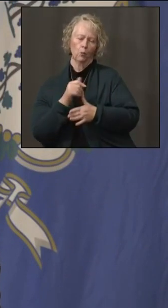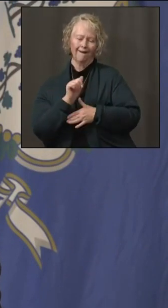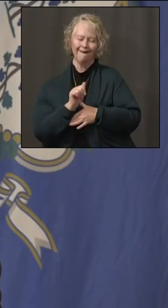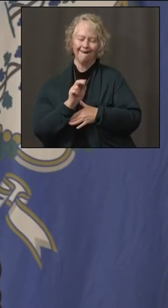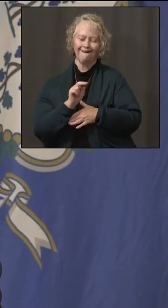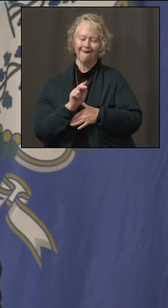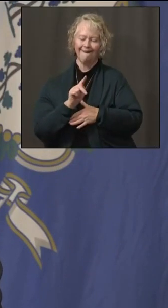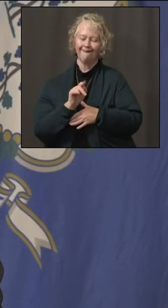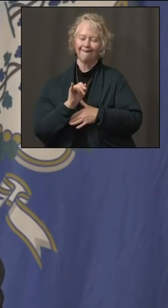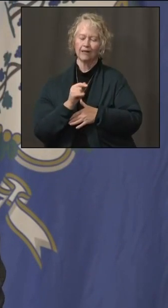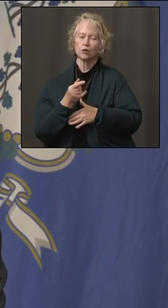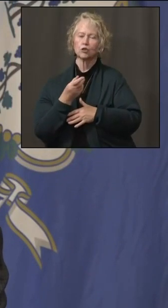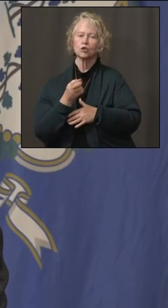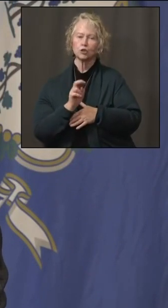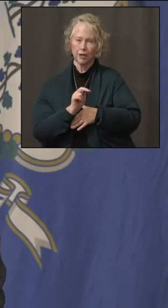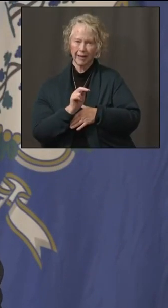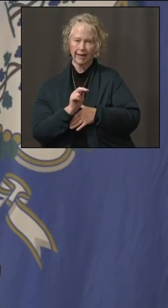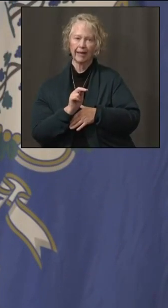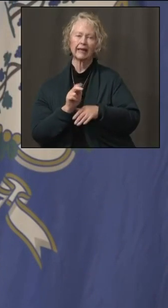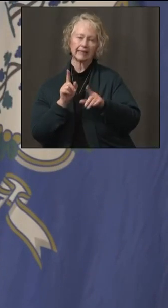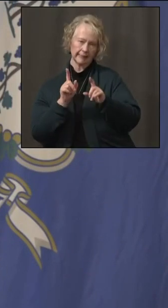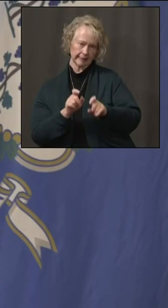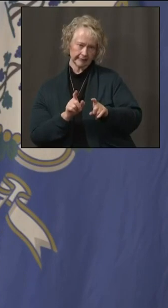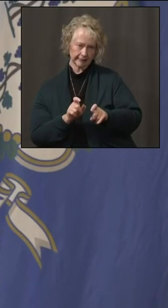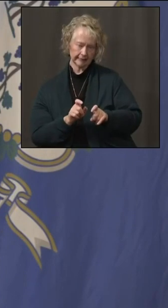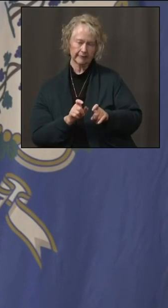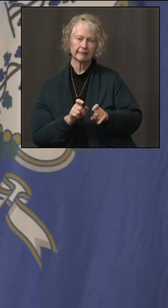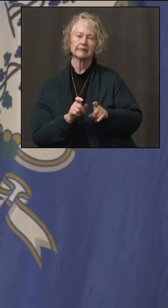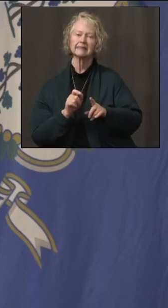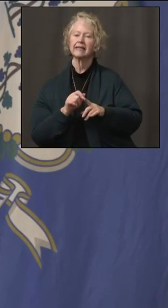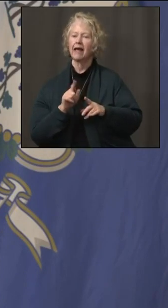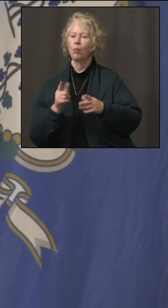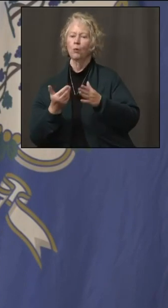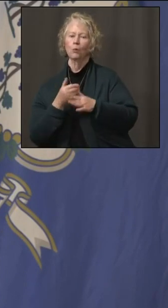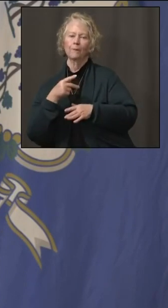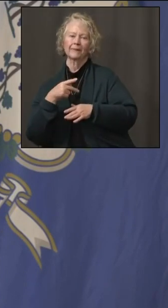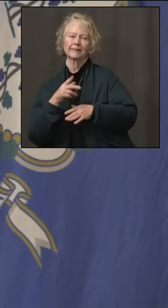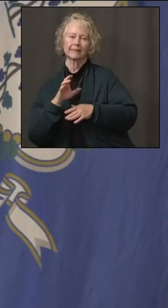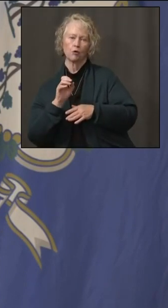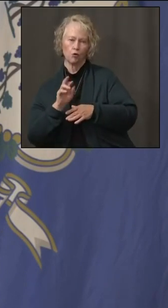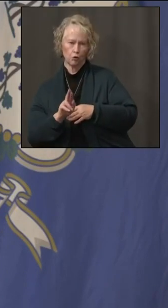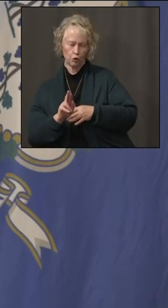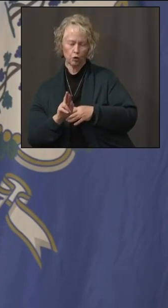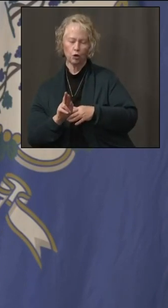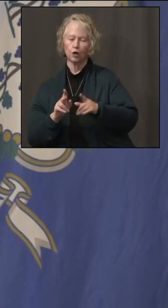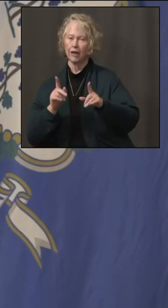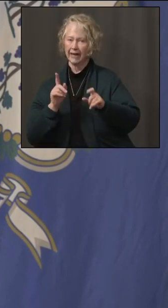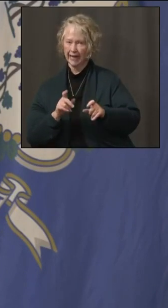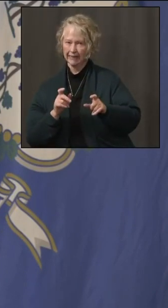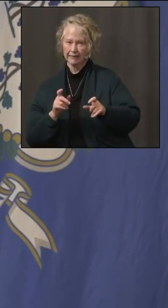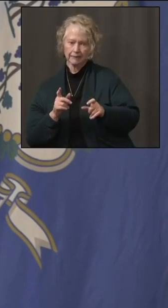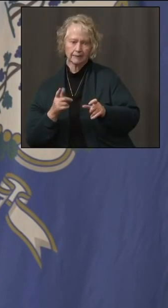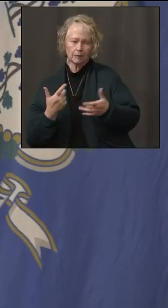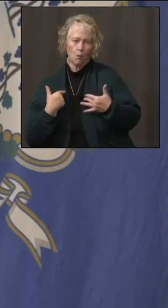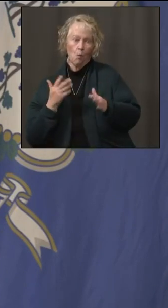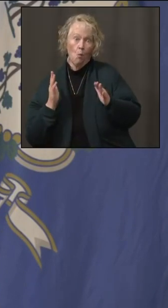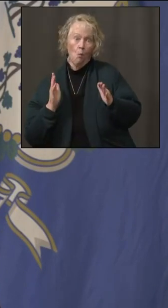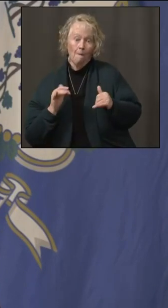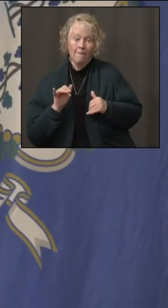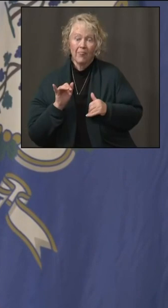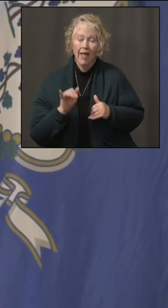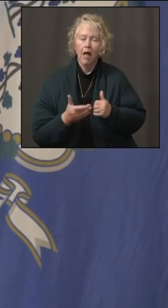the Binax, as well as bringing in the PCR testing so that we'll be able to get ahead of